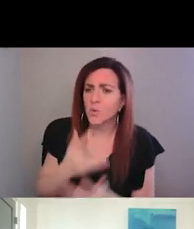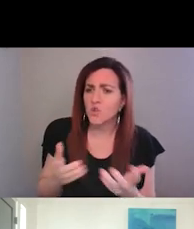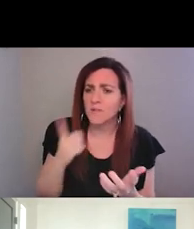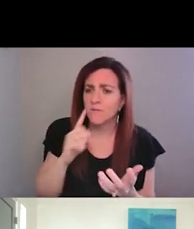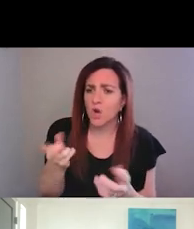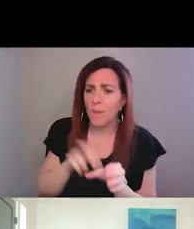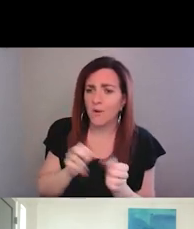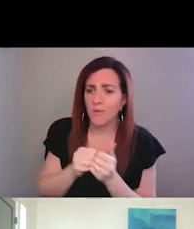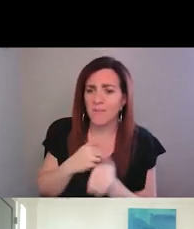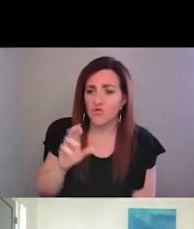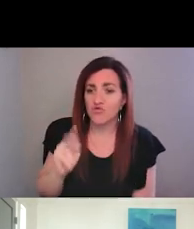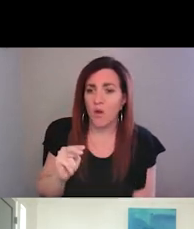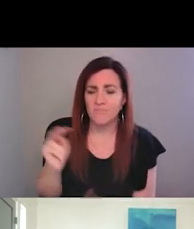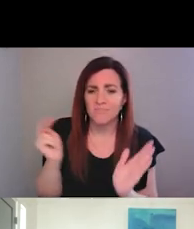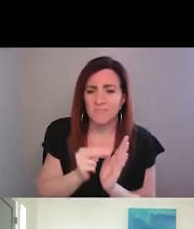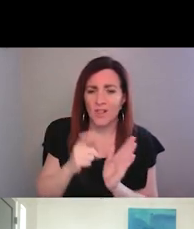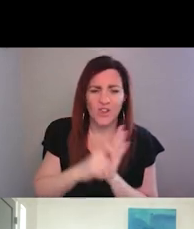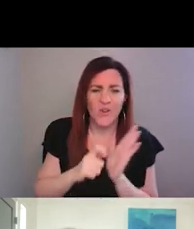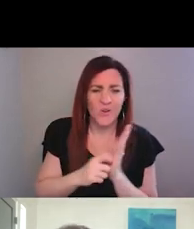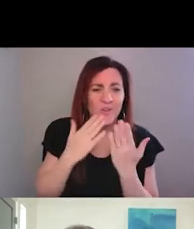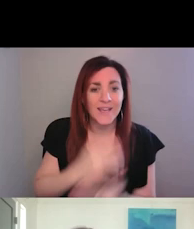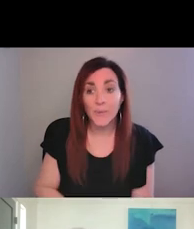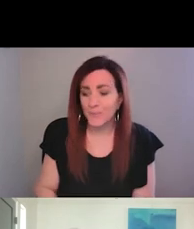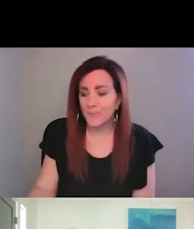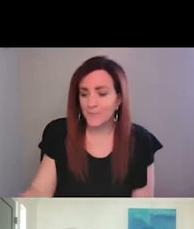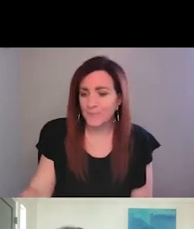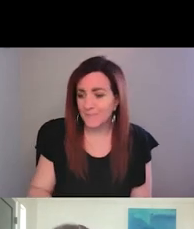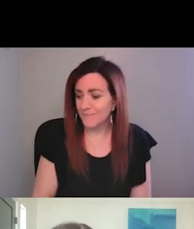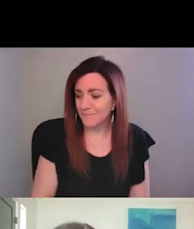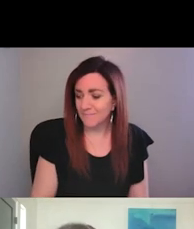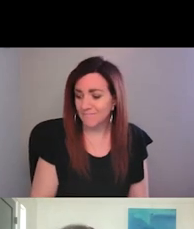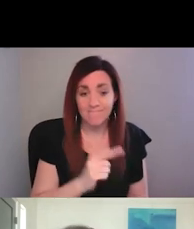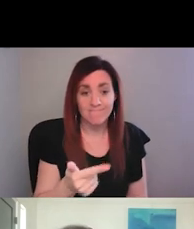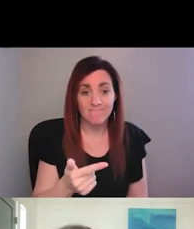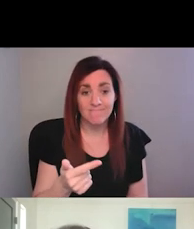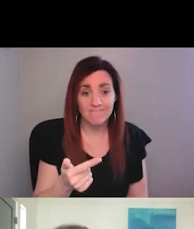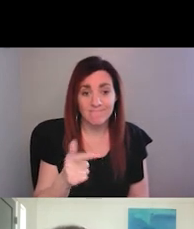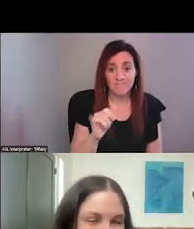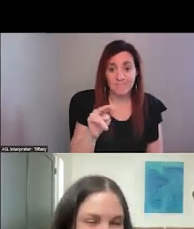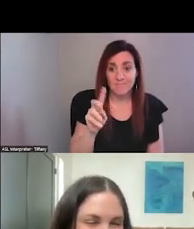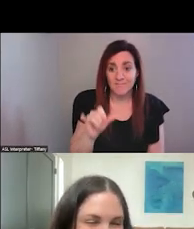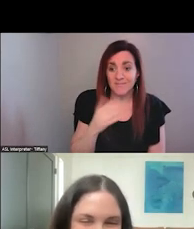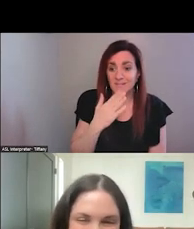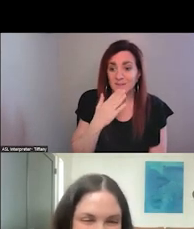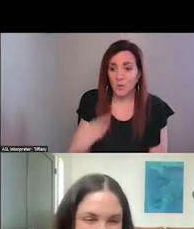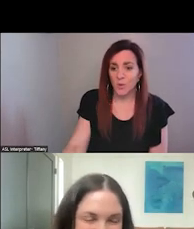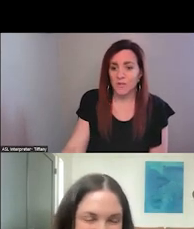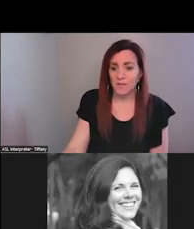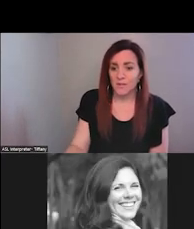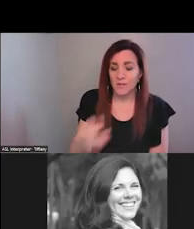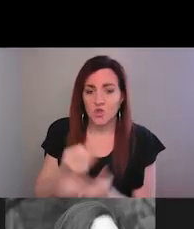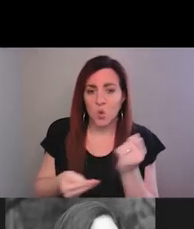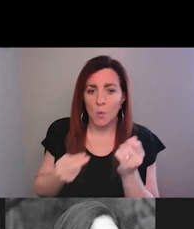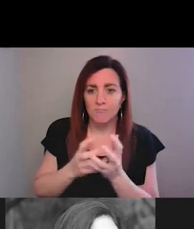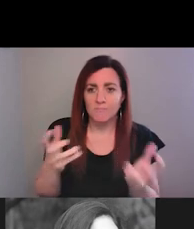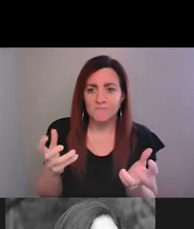hopping on with me, Ron. Please take a look at the article. Thank you. Thank you both so much. Really, uh, incredible to